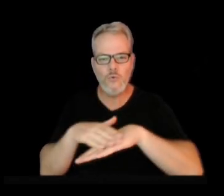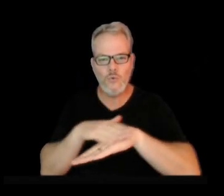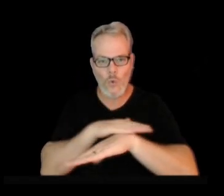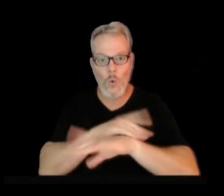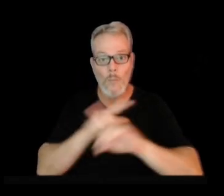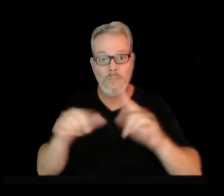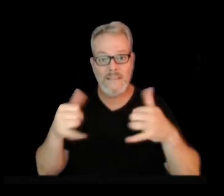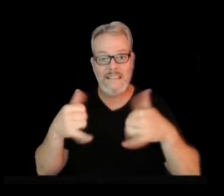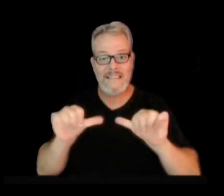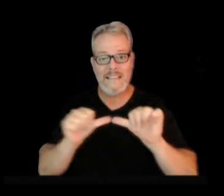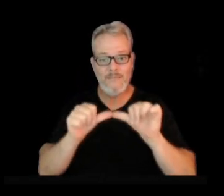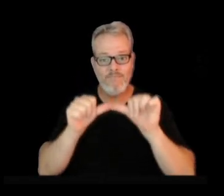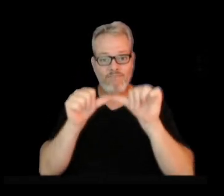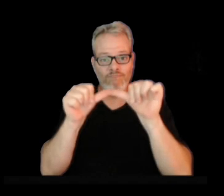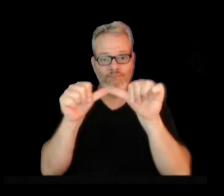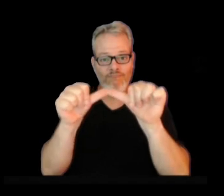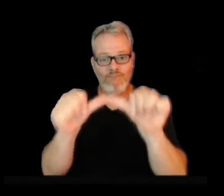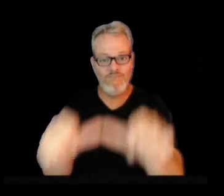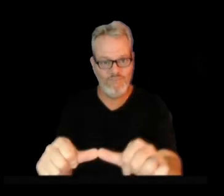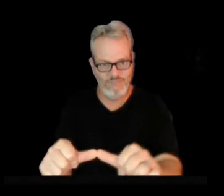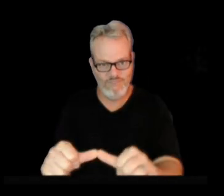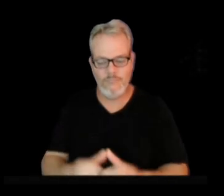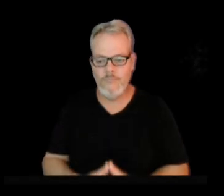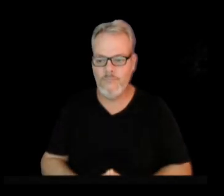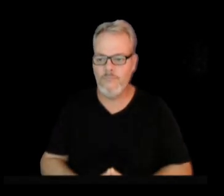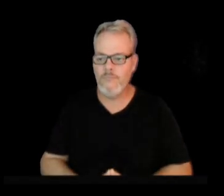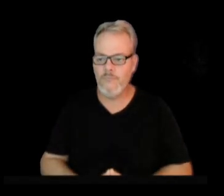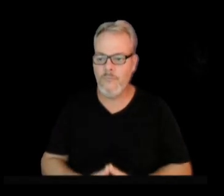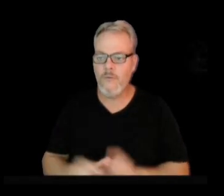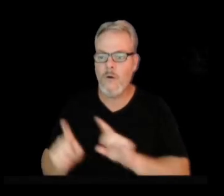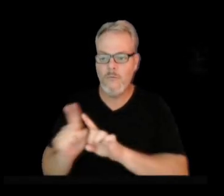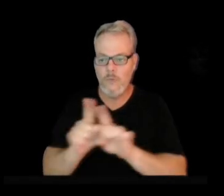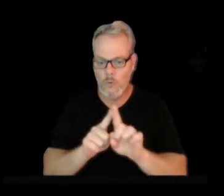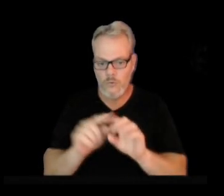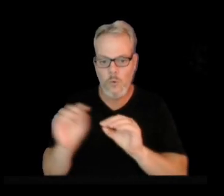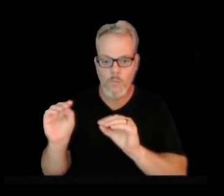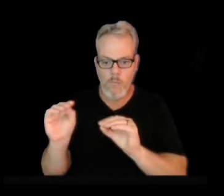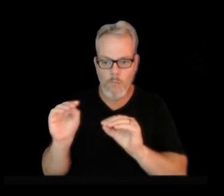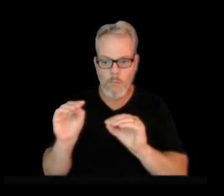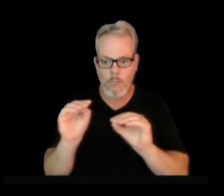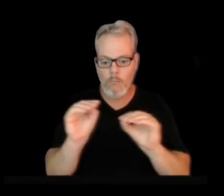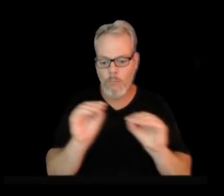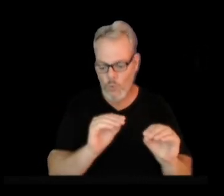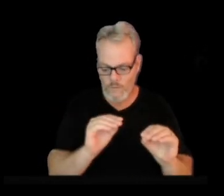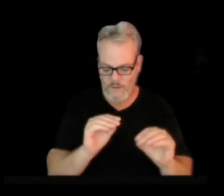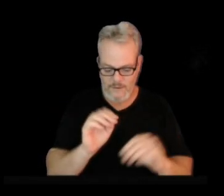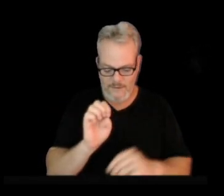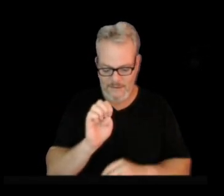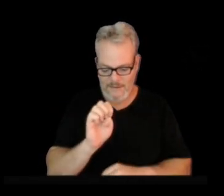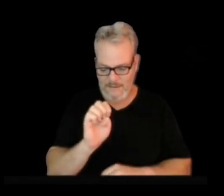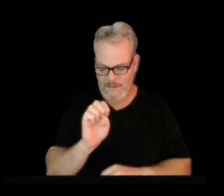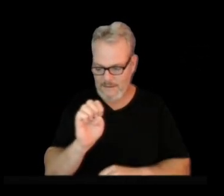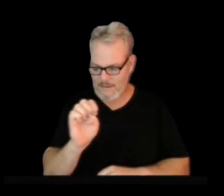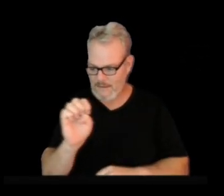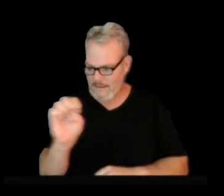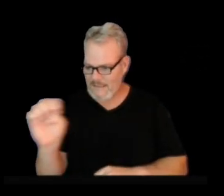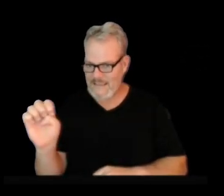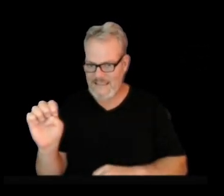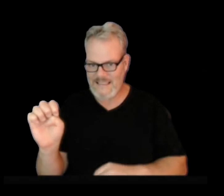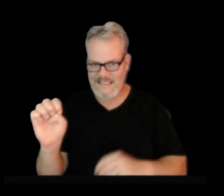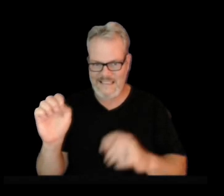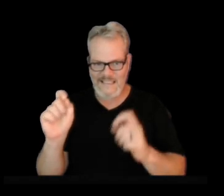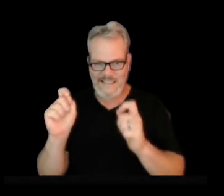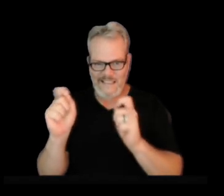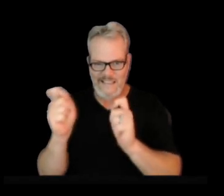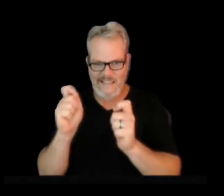as we speak today. And also moving, in this case, to the east as well. At east, and maybe we're going back a